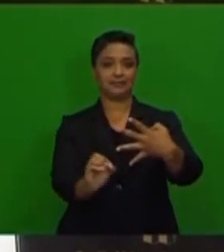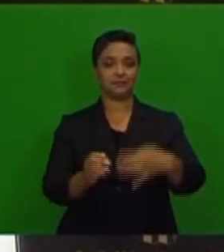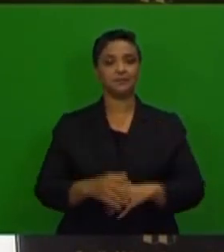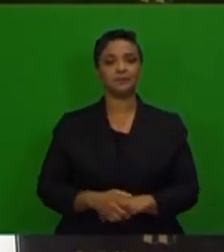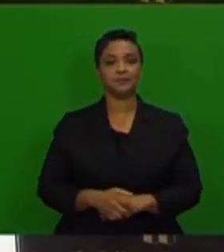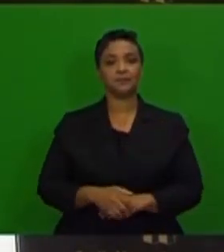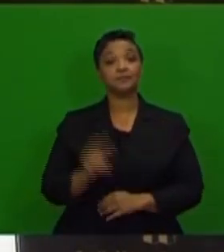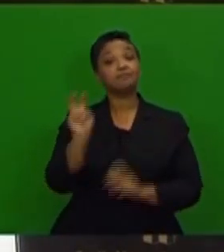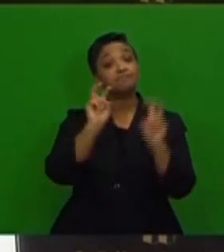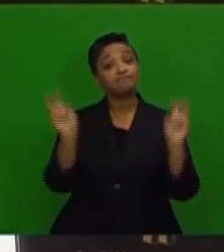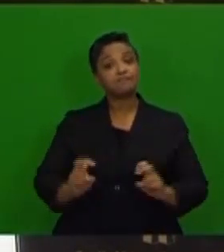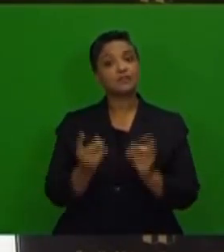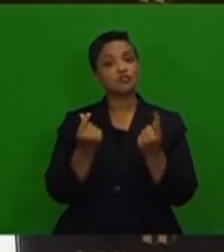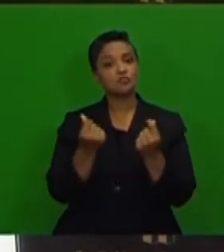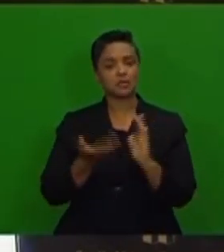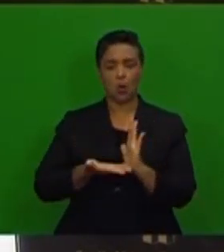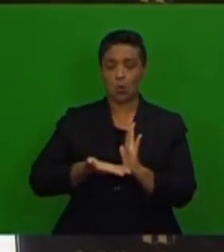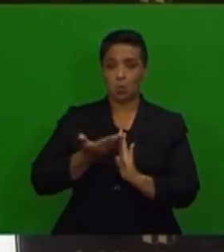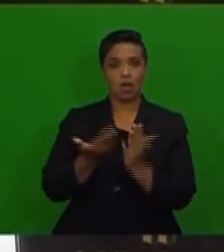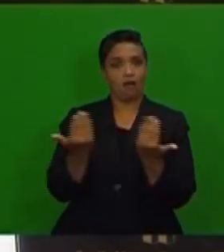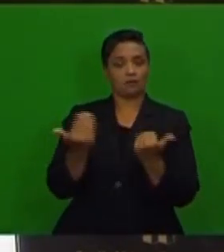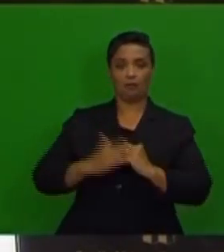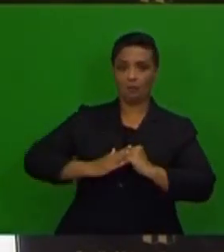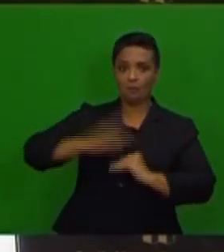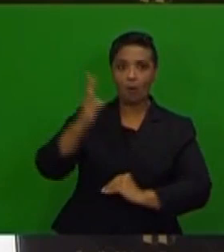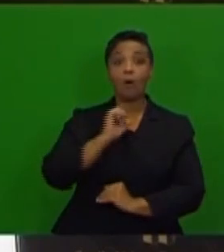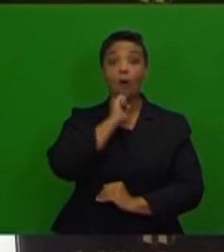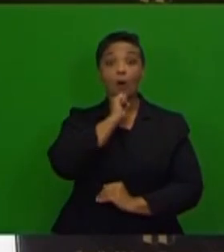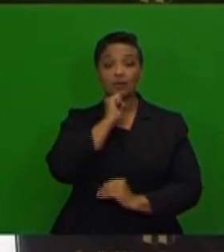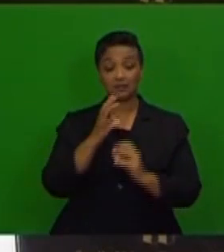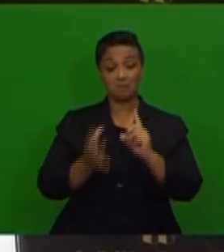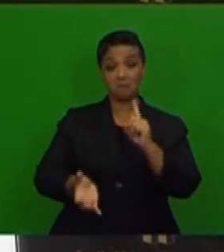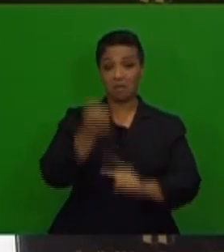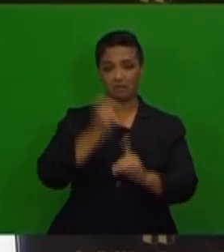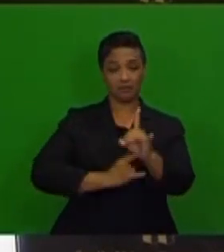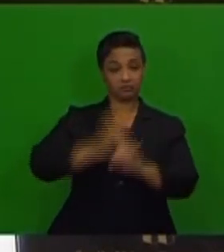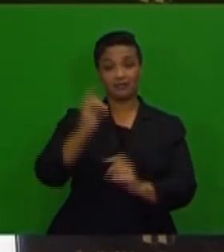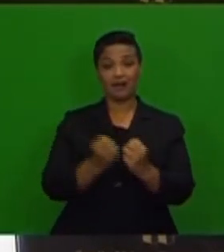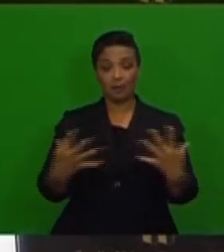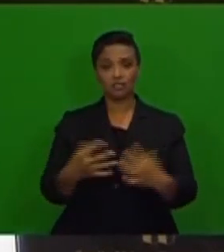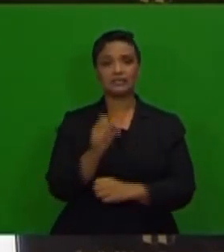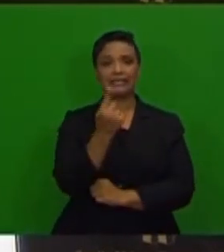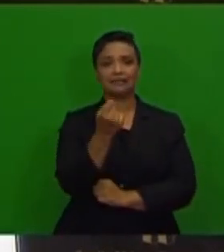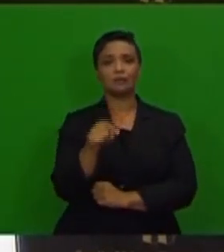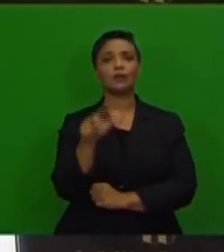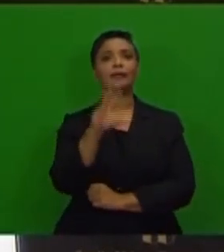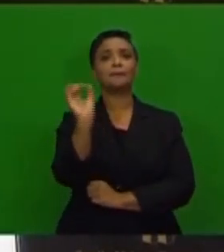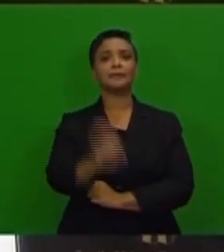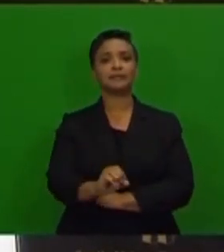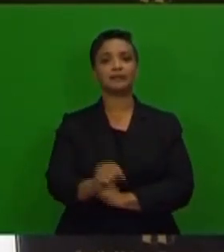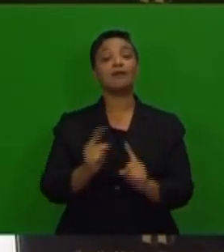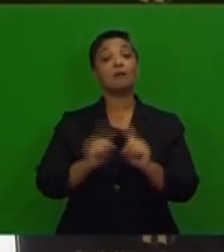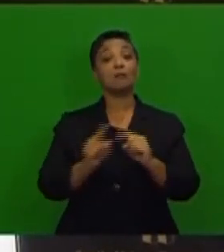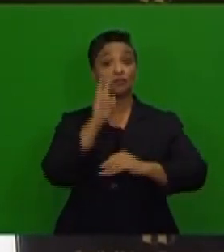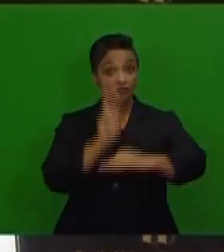Electricity prices came out higher than expected in August at 11.8%, but remain in line